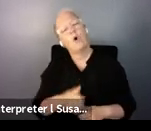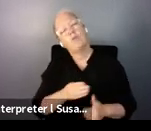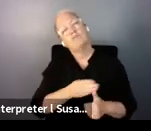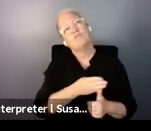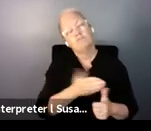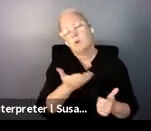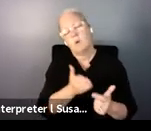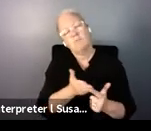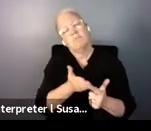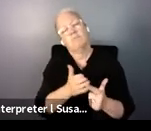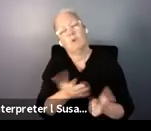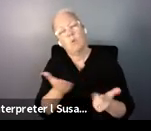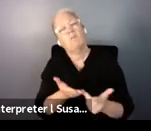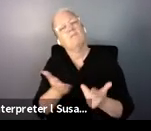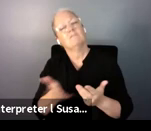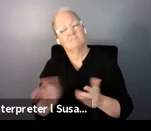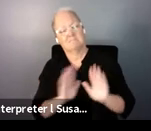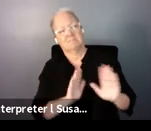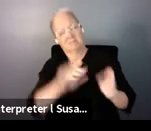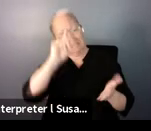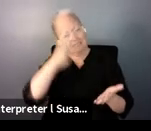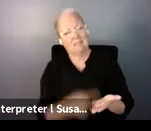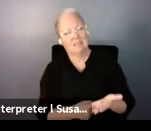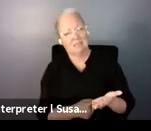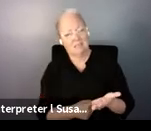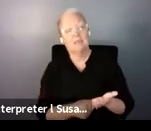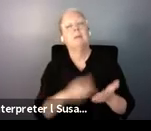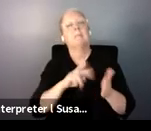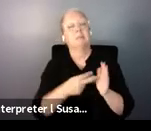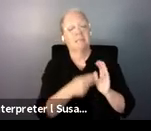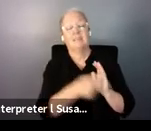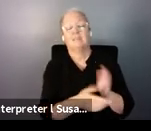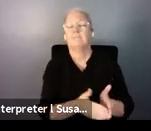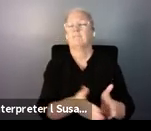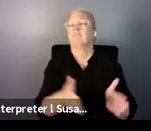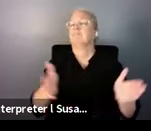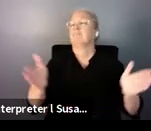and in combination with greater access to all community services.